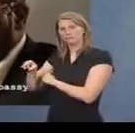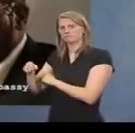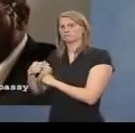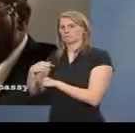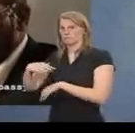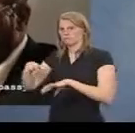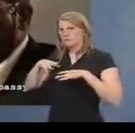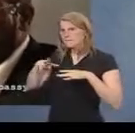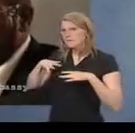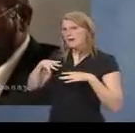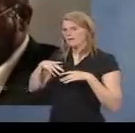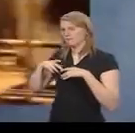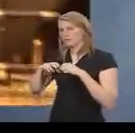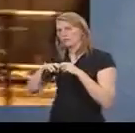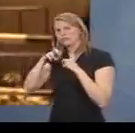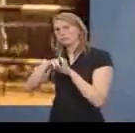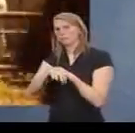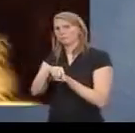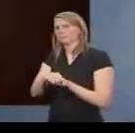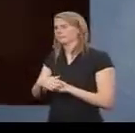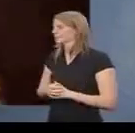prepared for a trip.